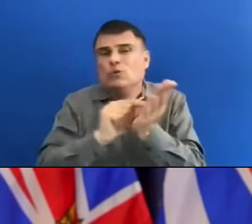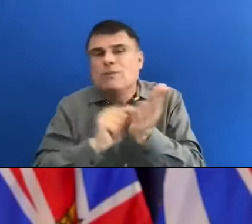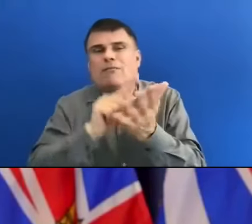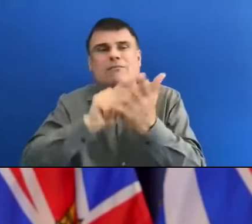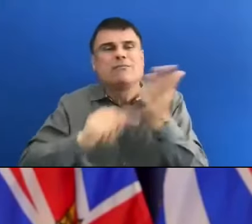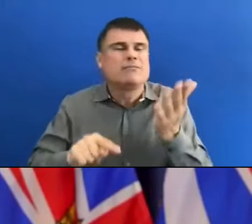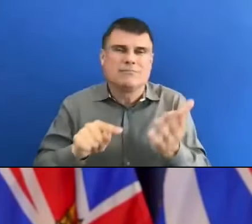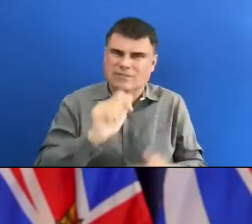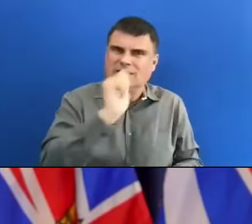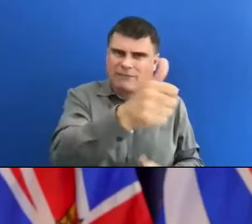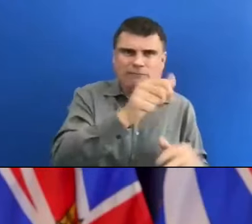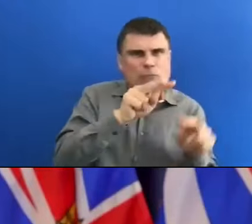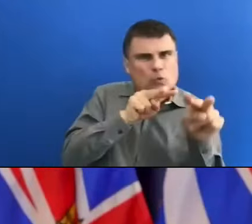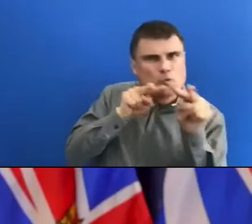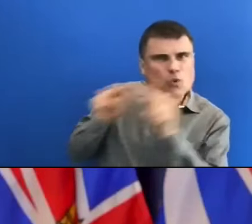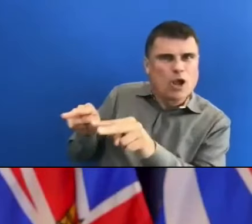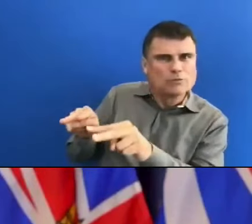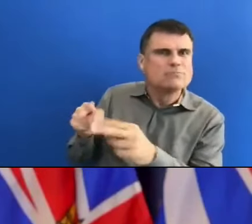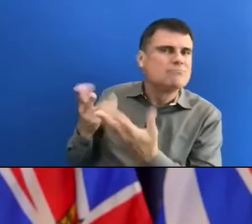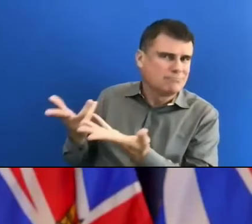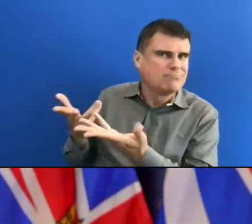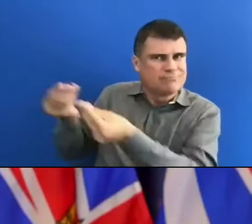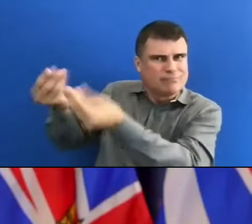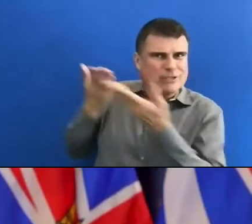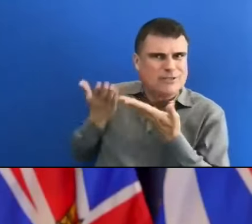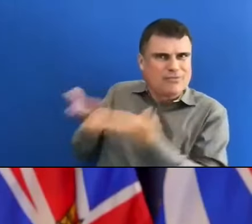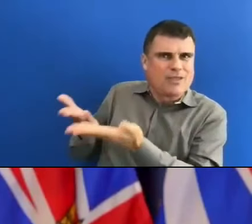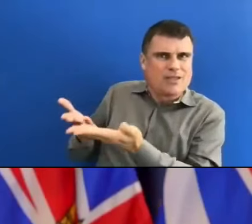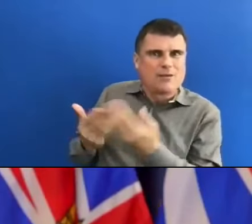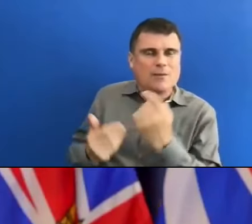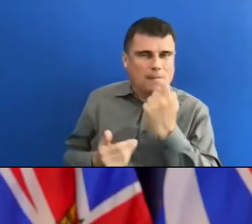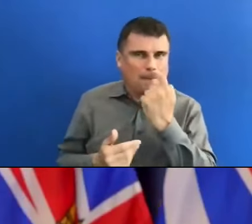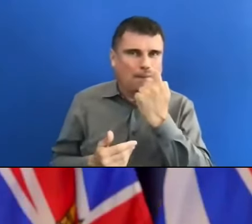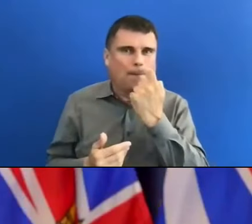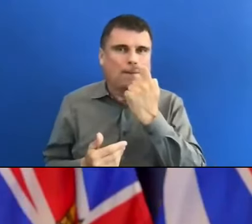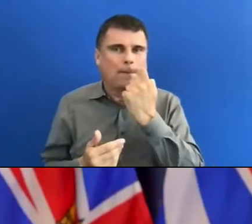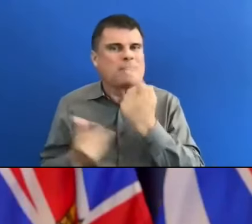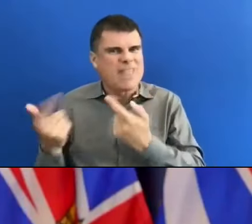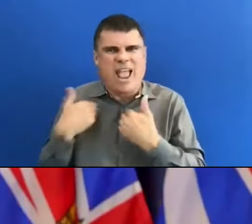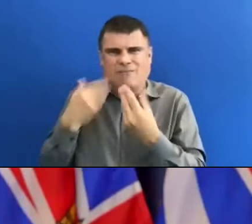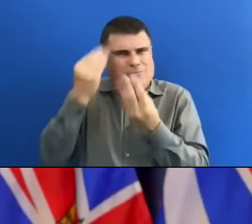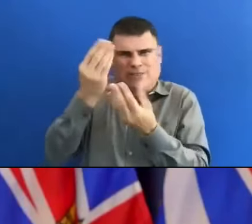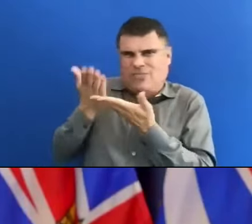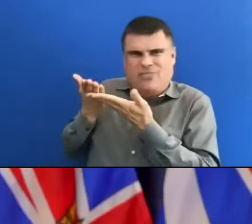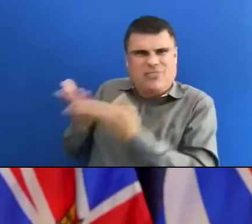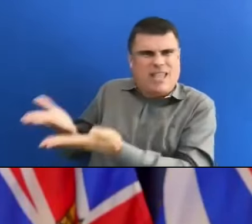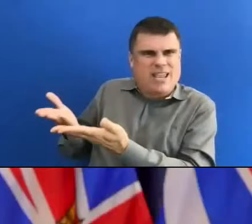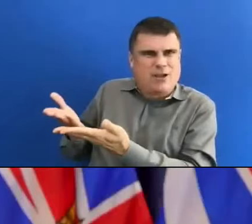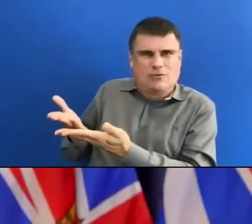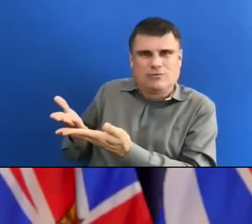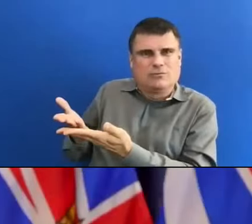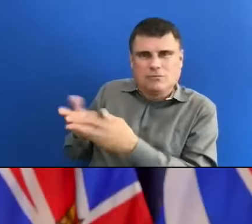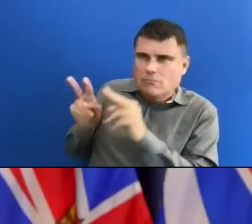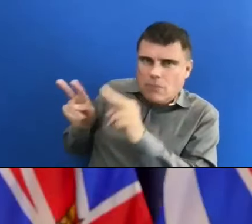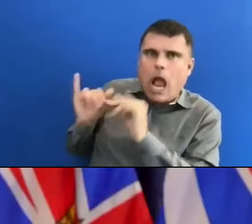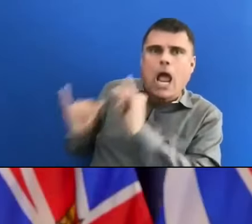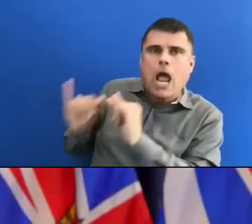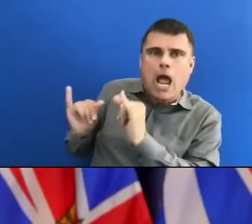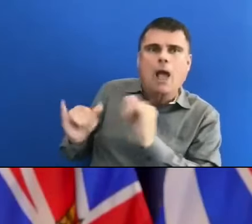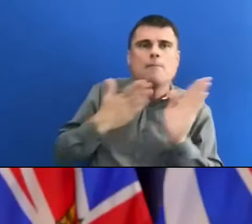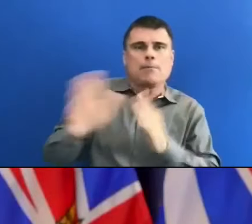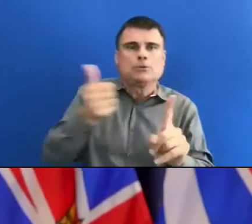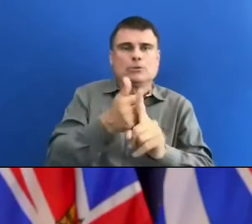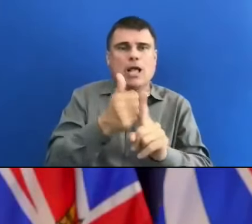wary. And we have our presence, our internet presence and social media doing that as well. So I'm not dodging the issue.